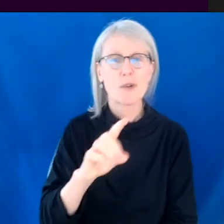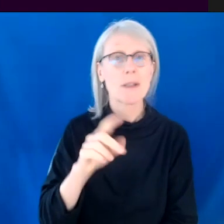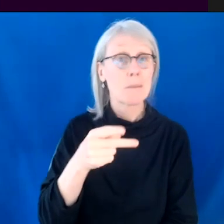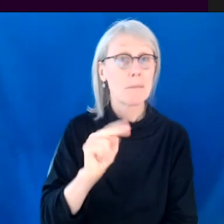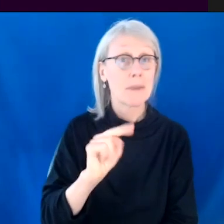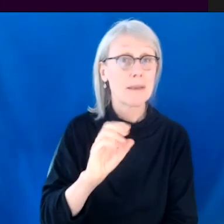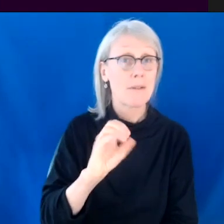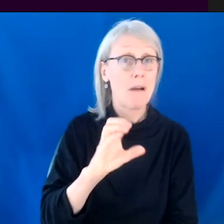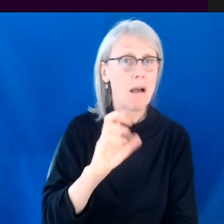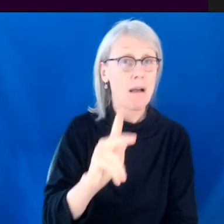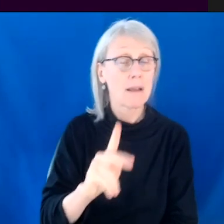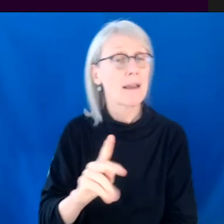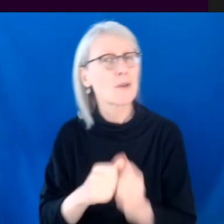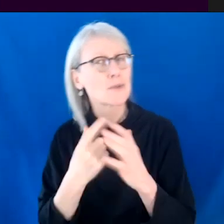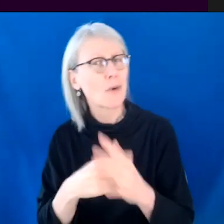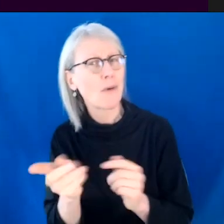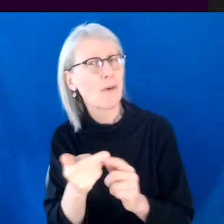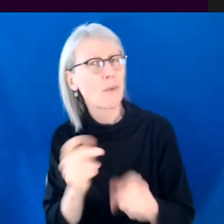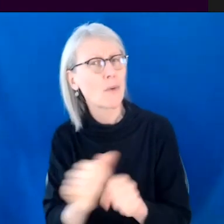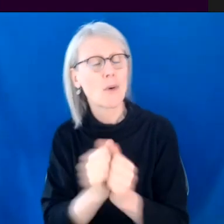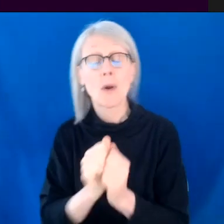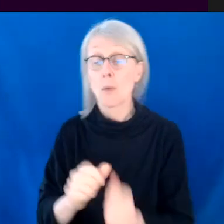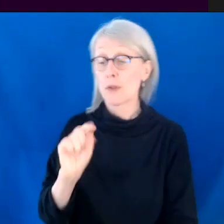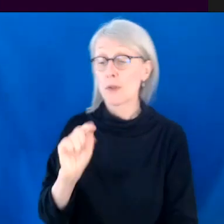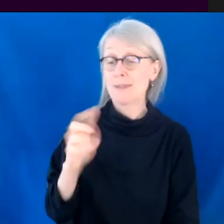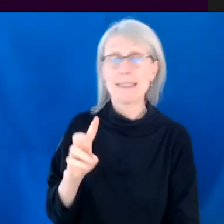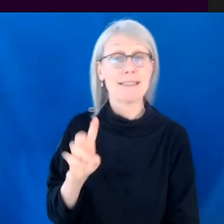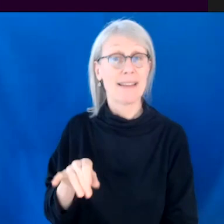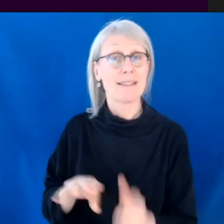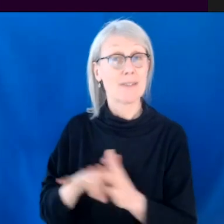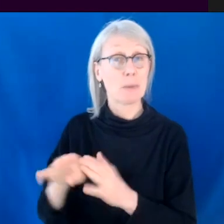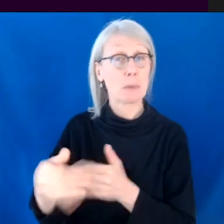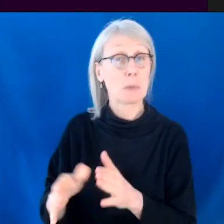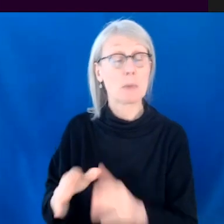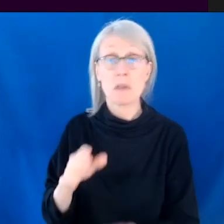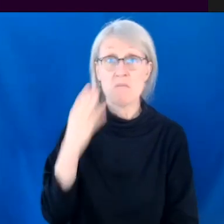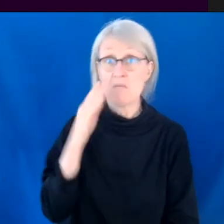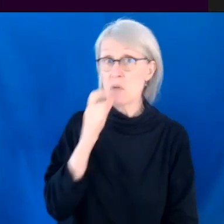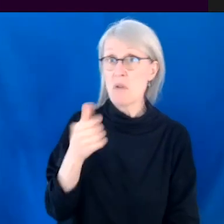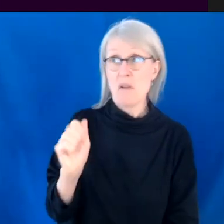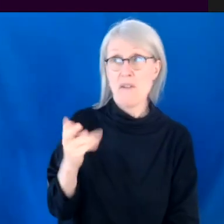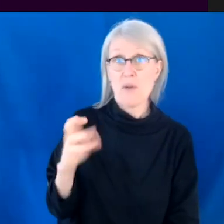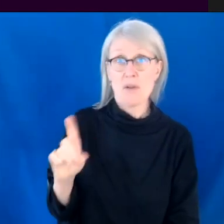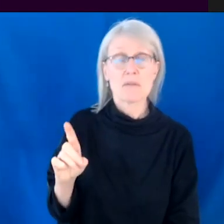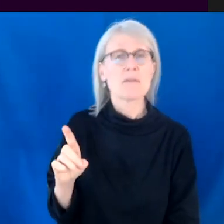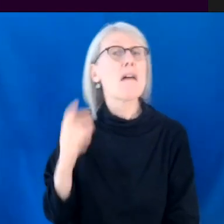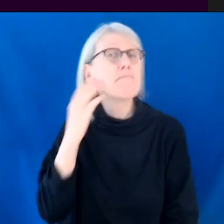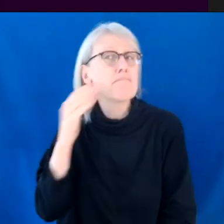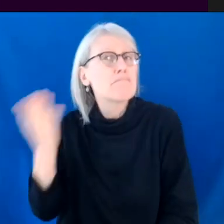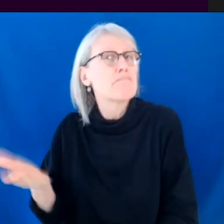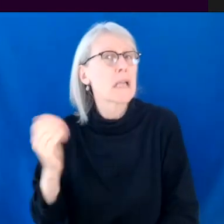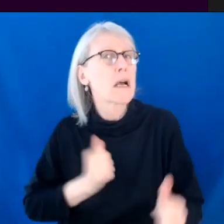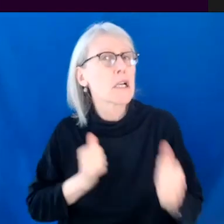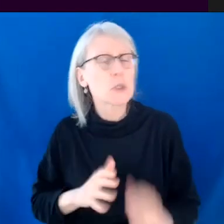so I first started working with them in that development room in 2017. I didn't know Arnold except outside of him being an actor that